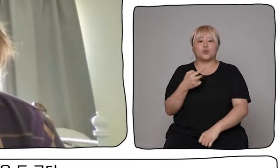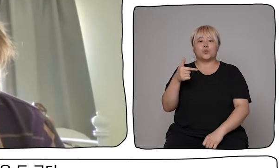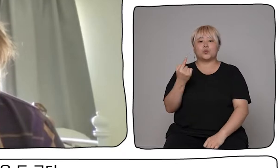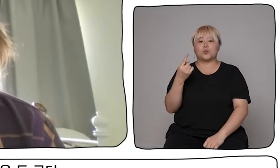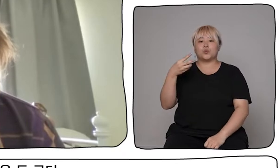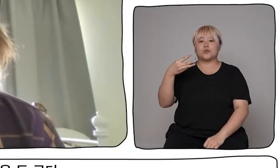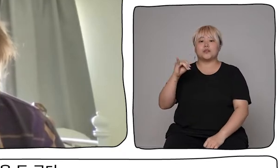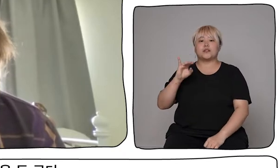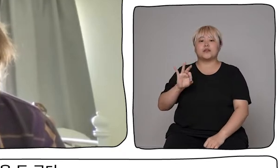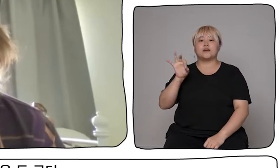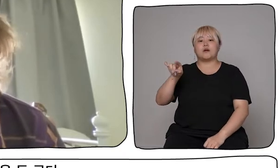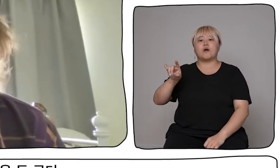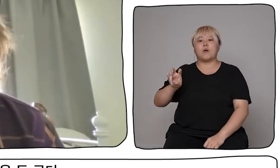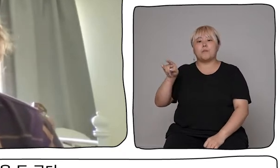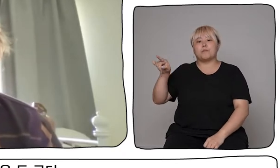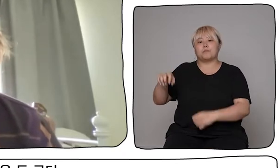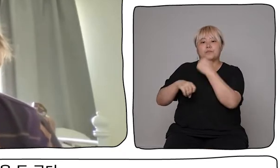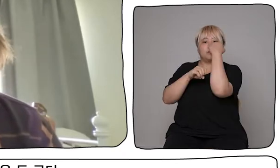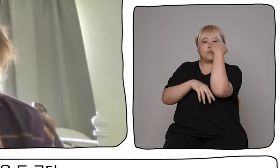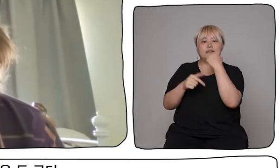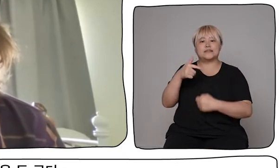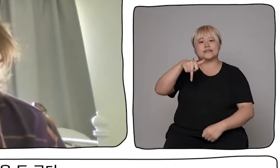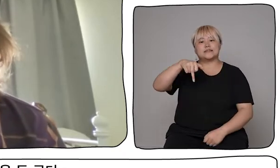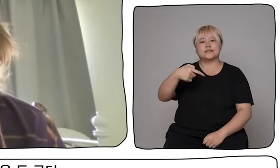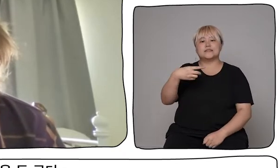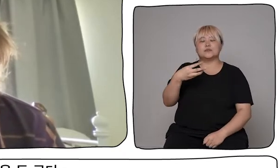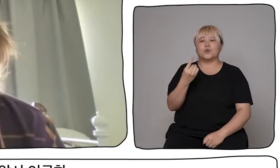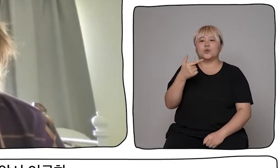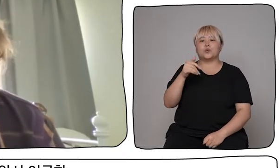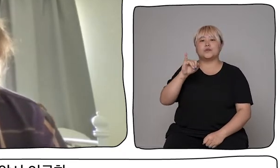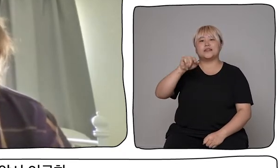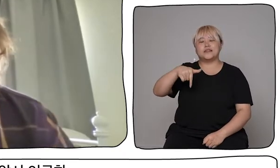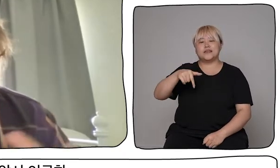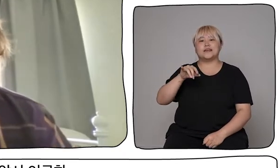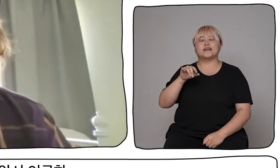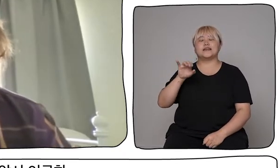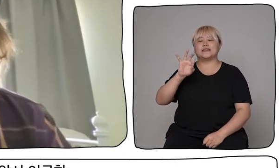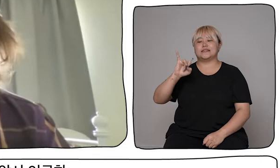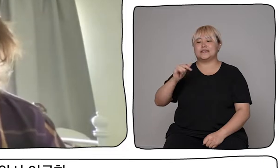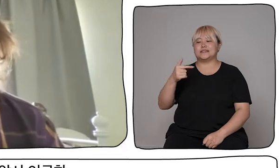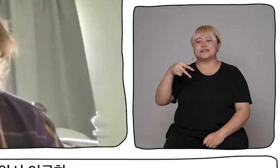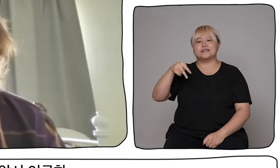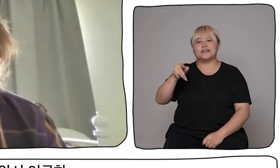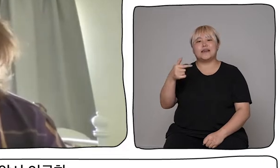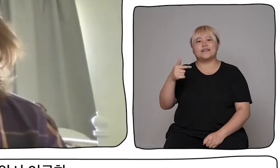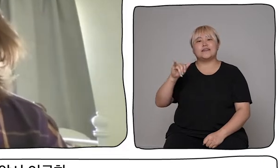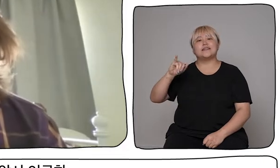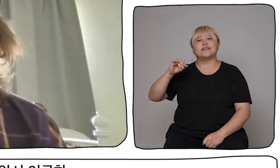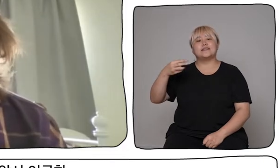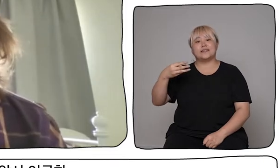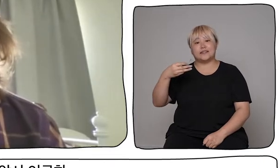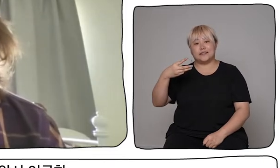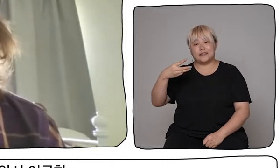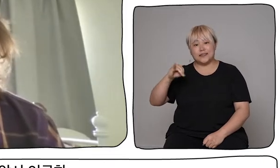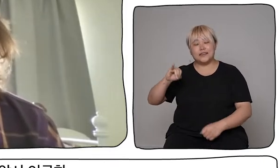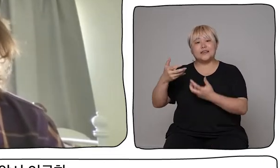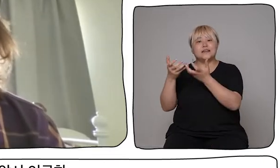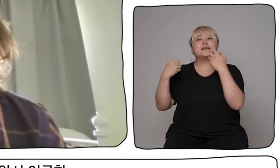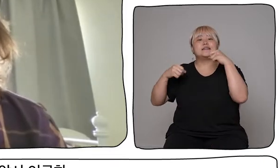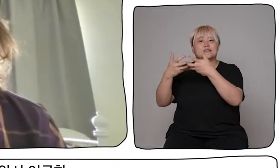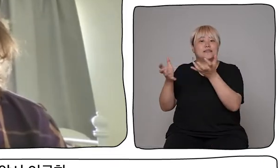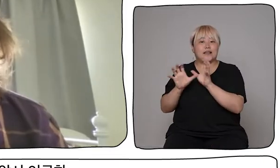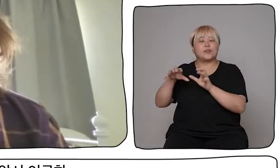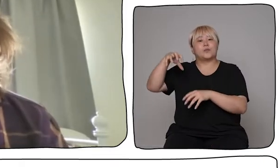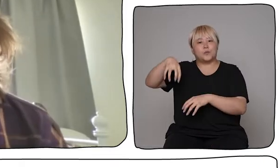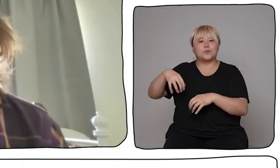called Chronic Insanity, which embodies all of these themes of digital art and disability art and